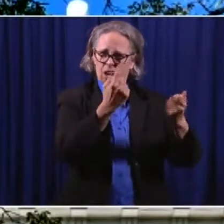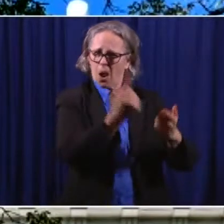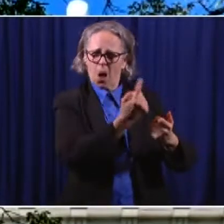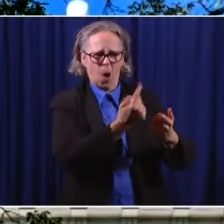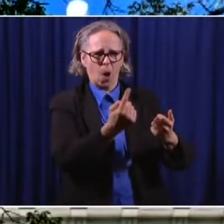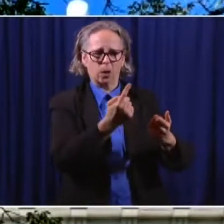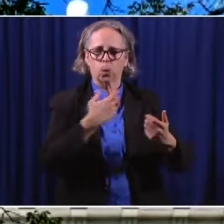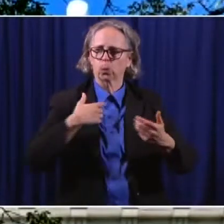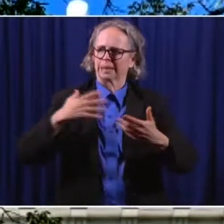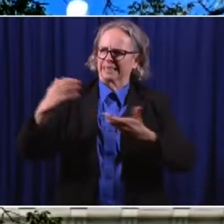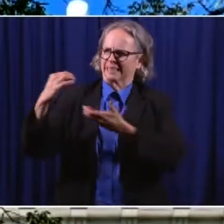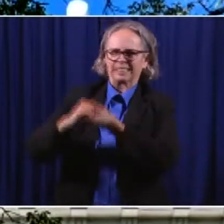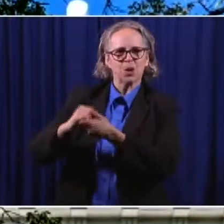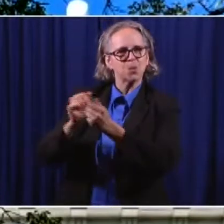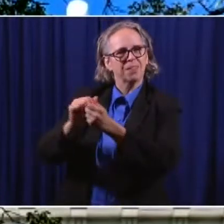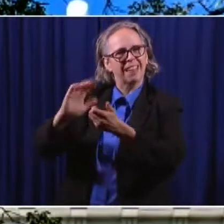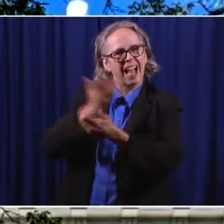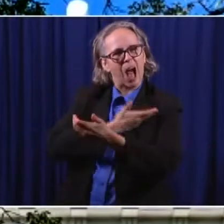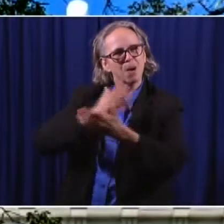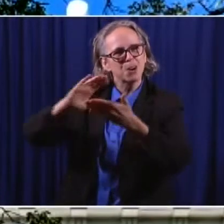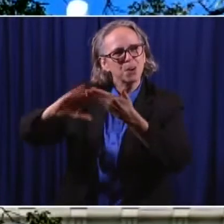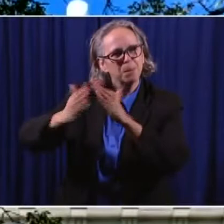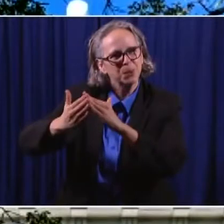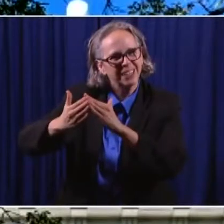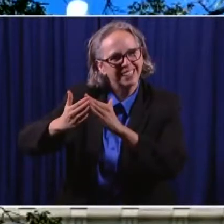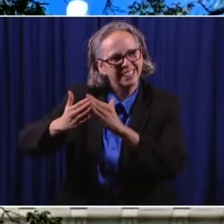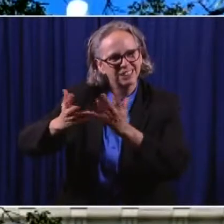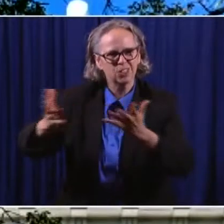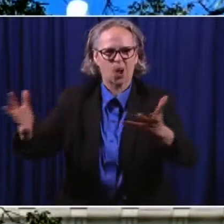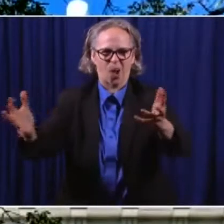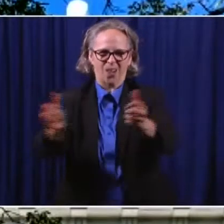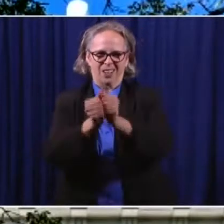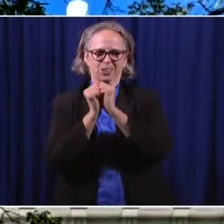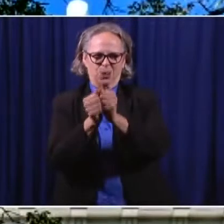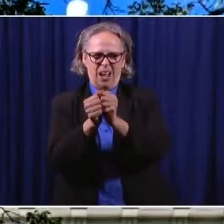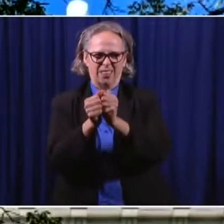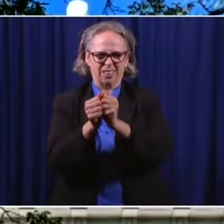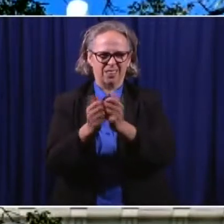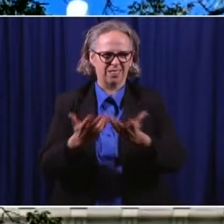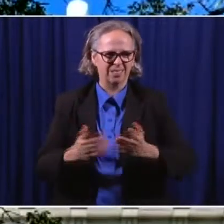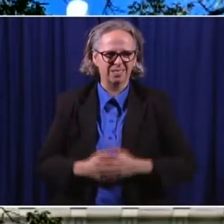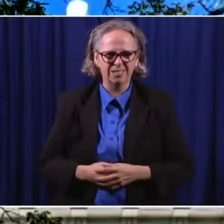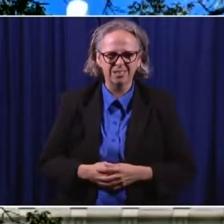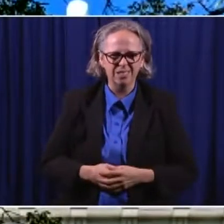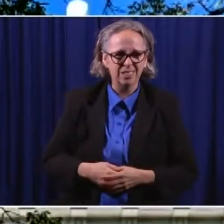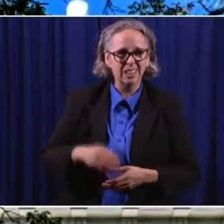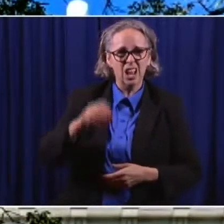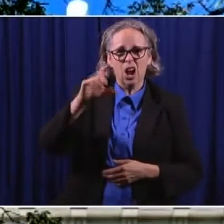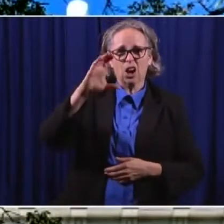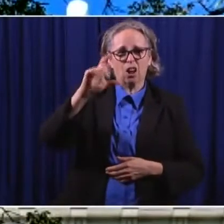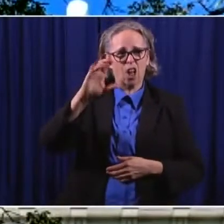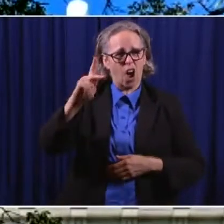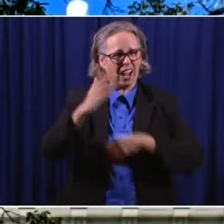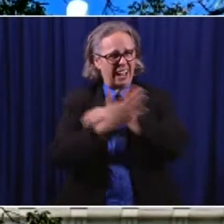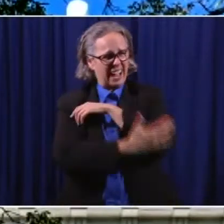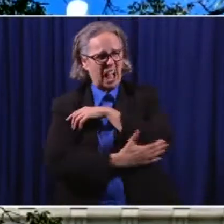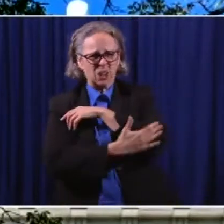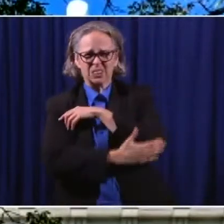great cooperation in Springfield from the Clark County Combined Health District and Mercy Hospital, both.